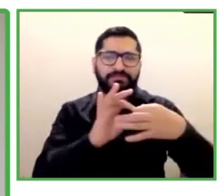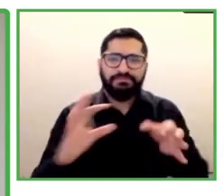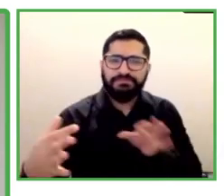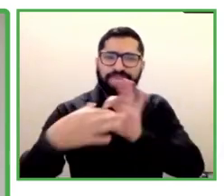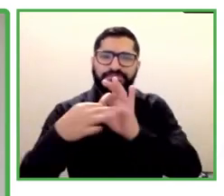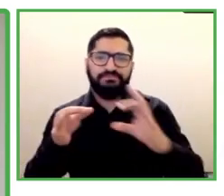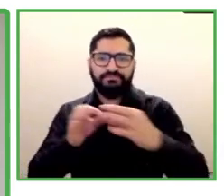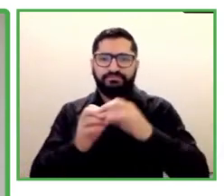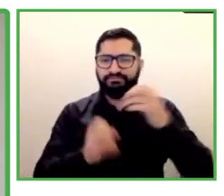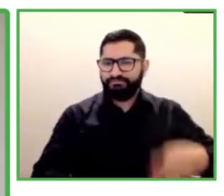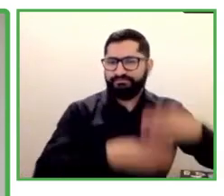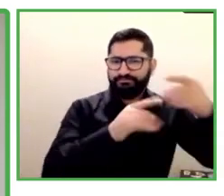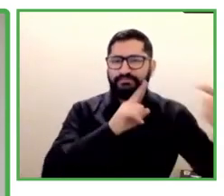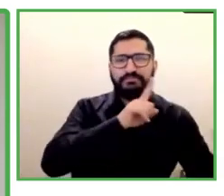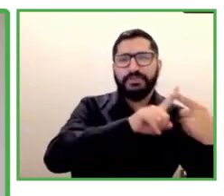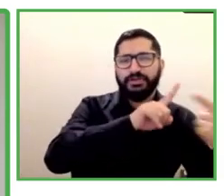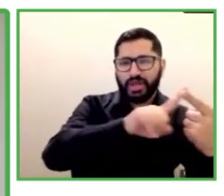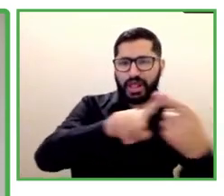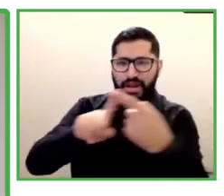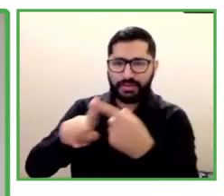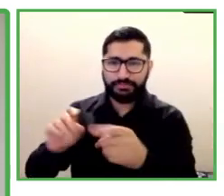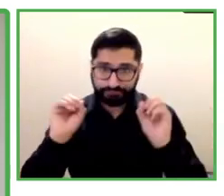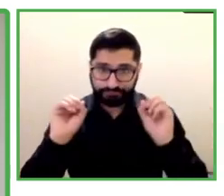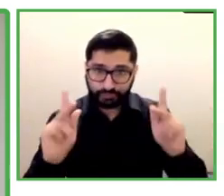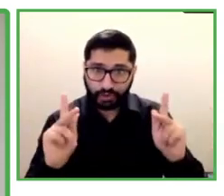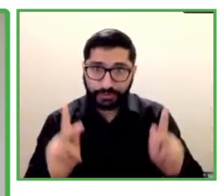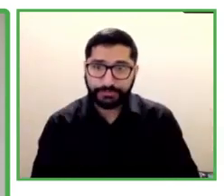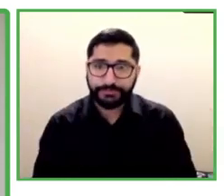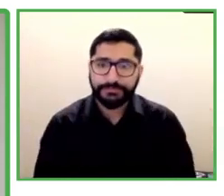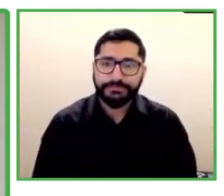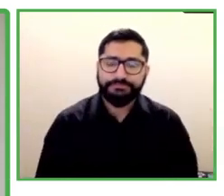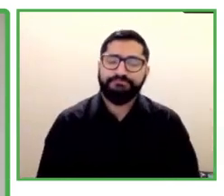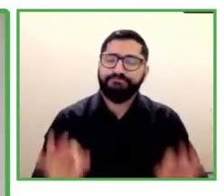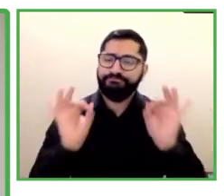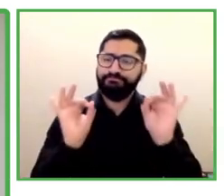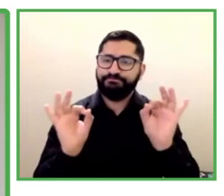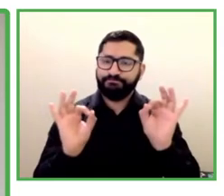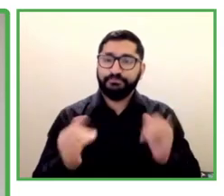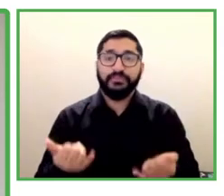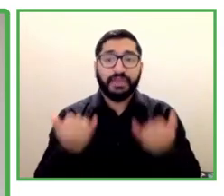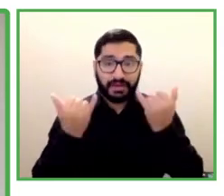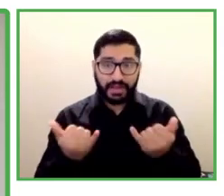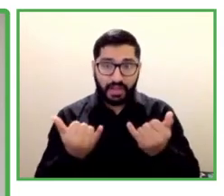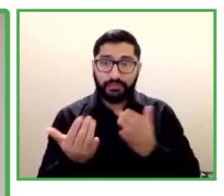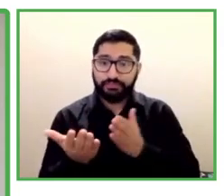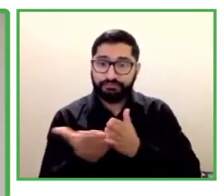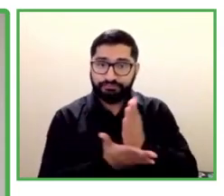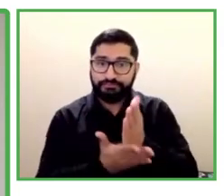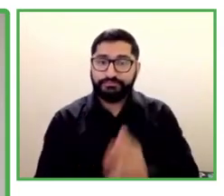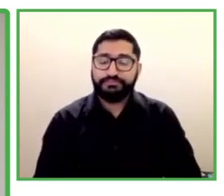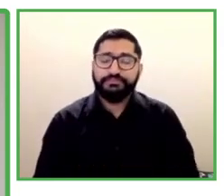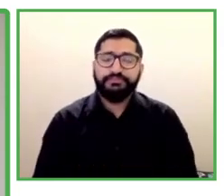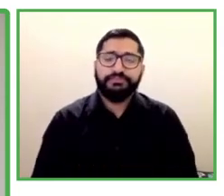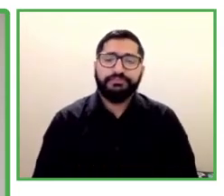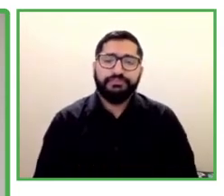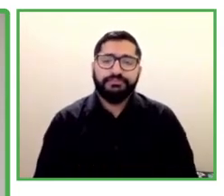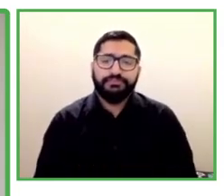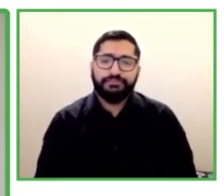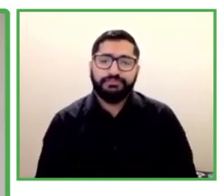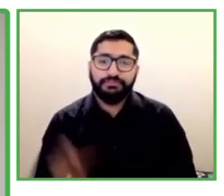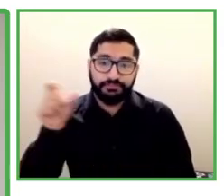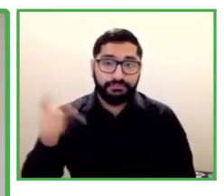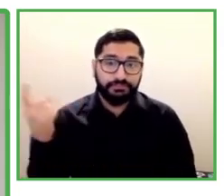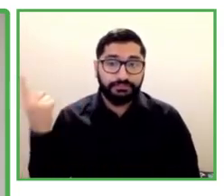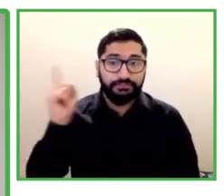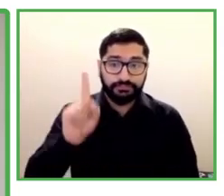ado, let's get started. And let me introduce our first speaker, Dr. Ayesha Housaini.